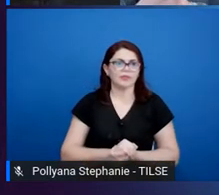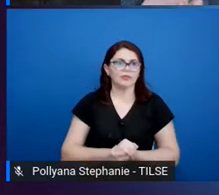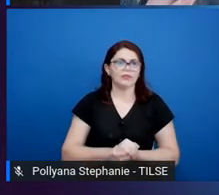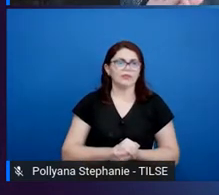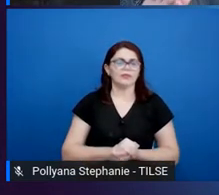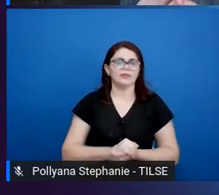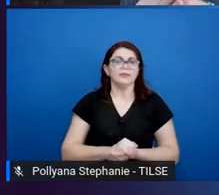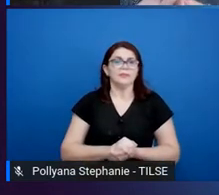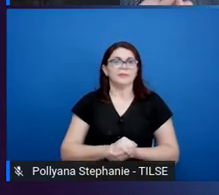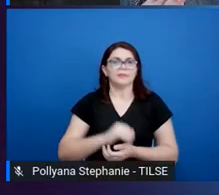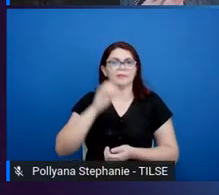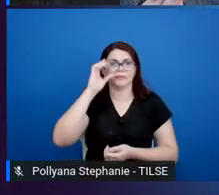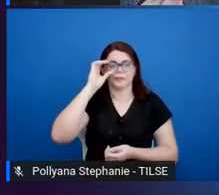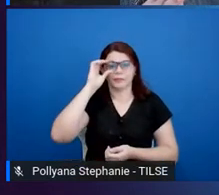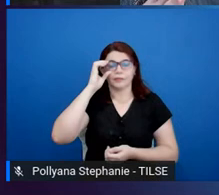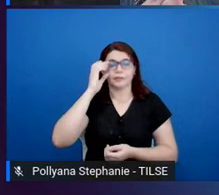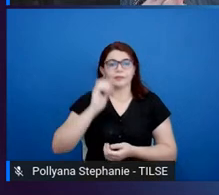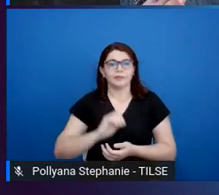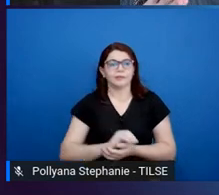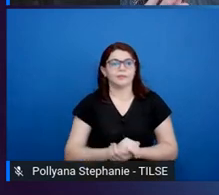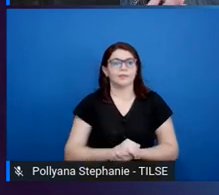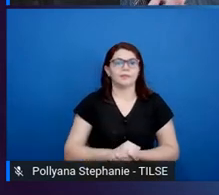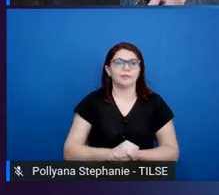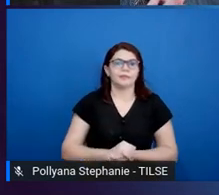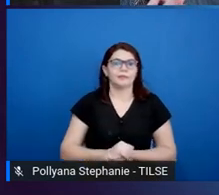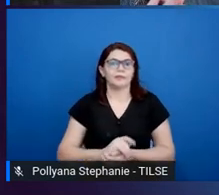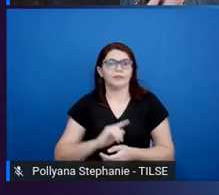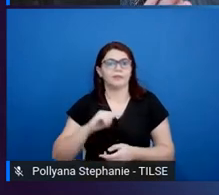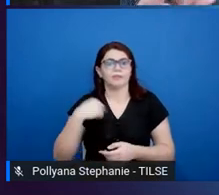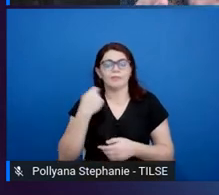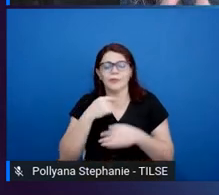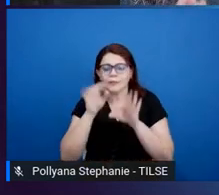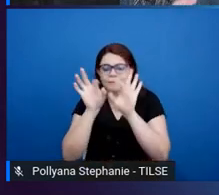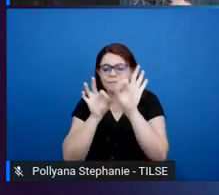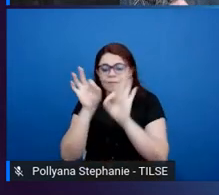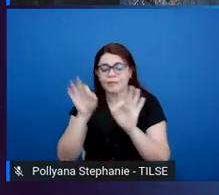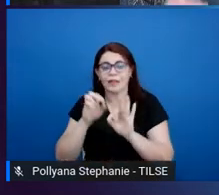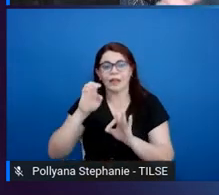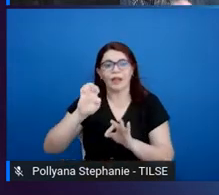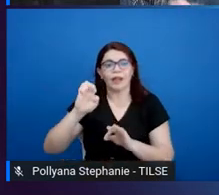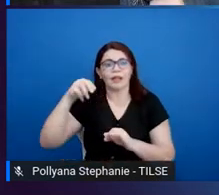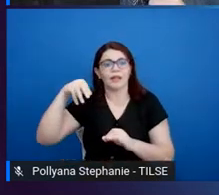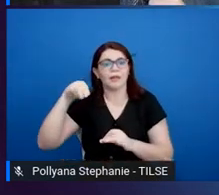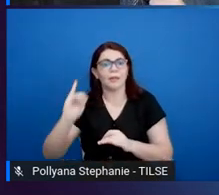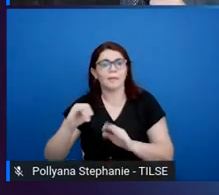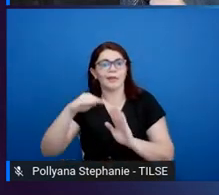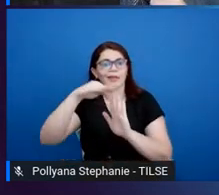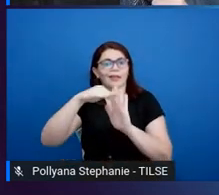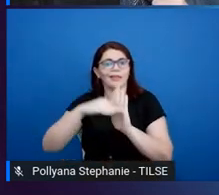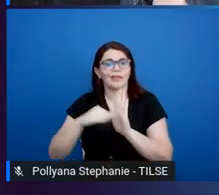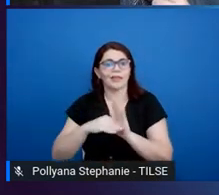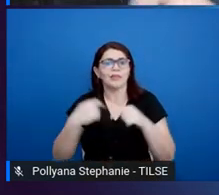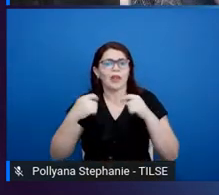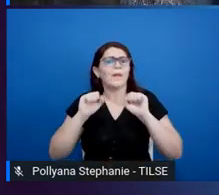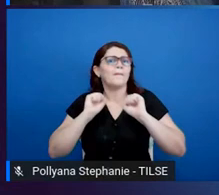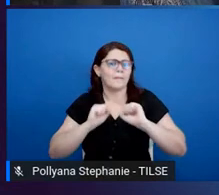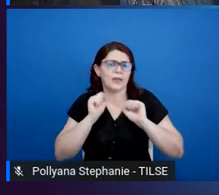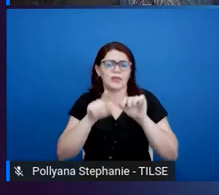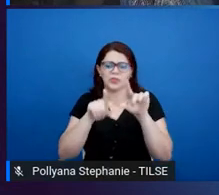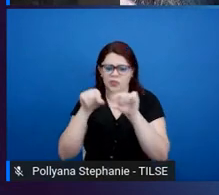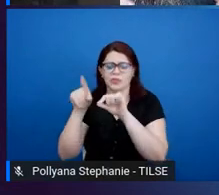But when we design EMI programs, we can make these kind of choices. So,